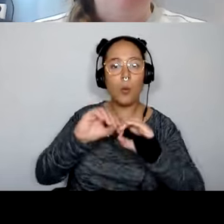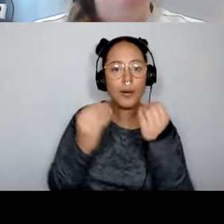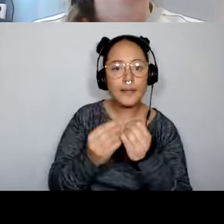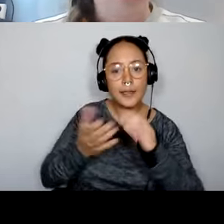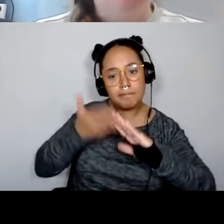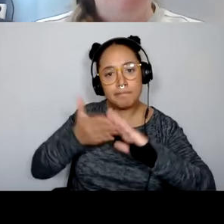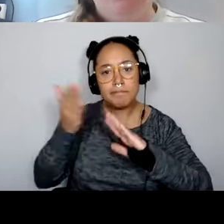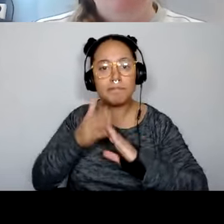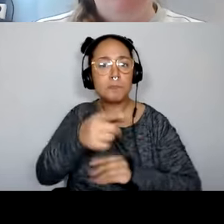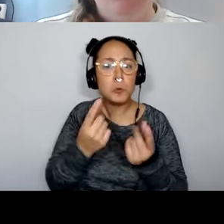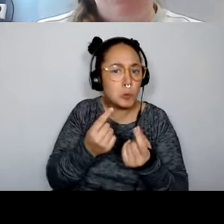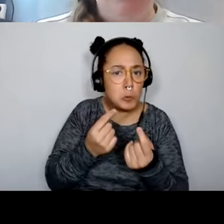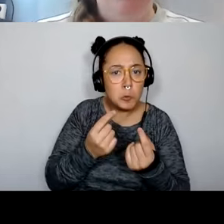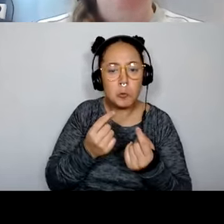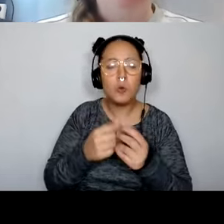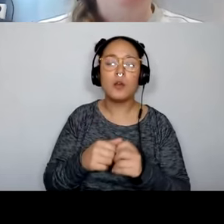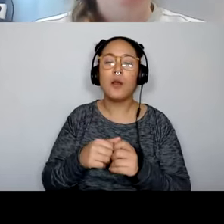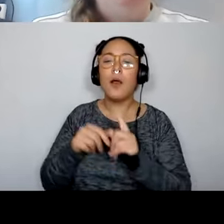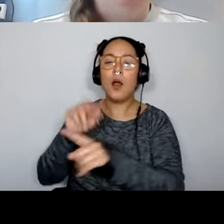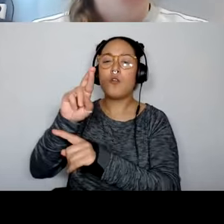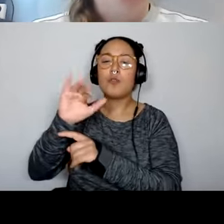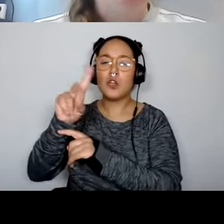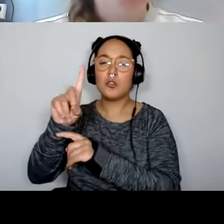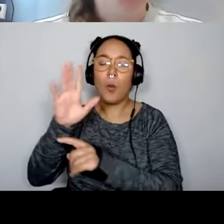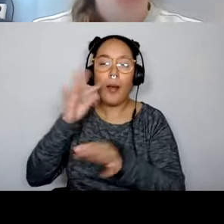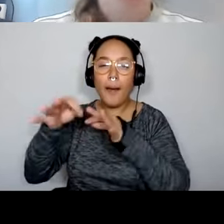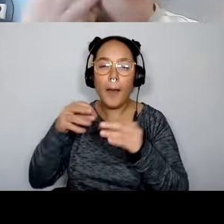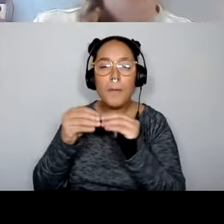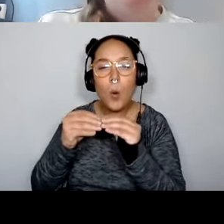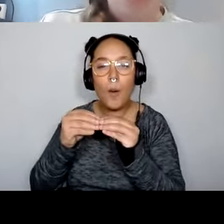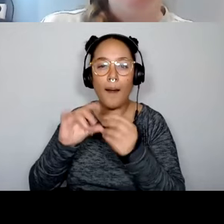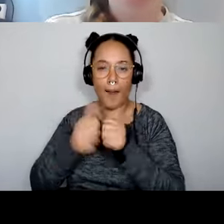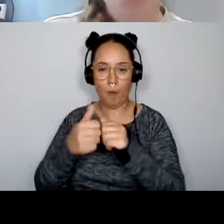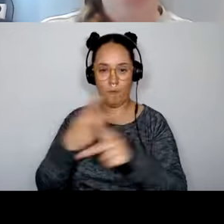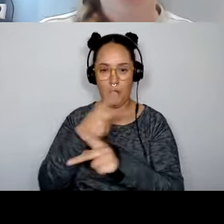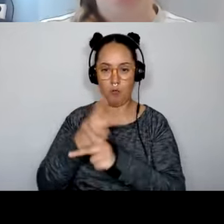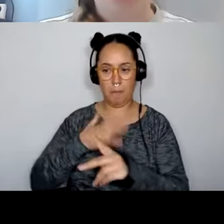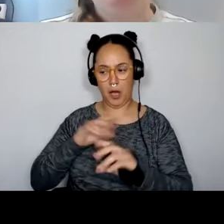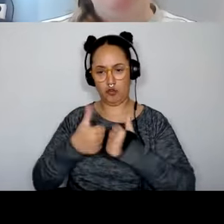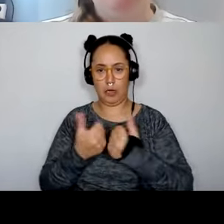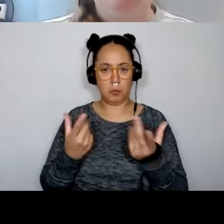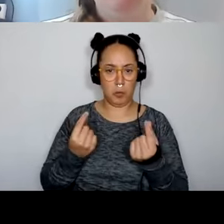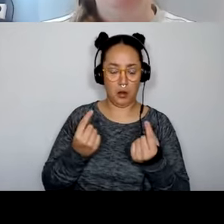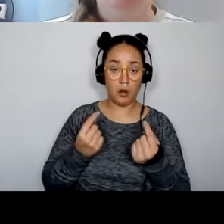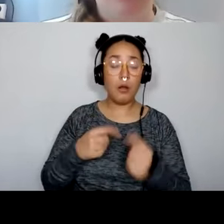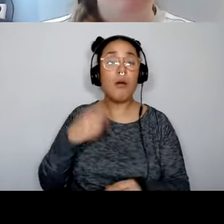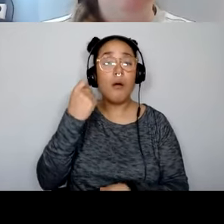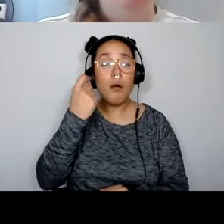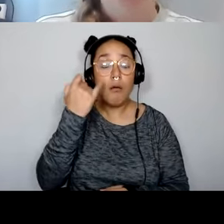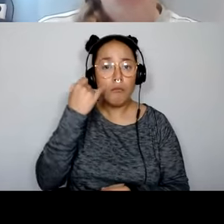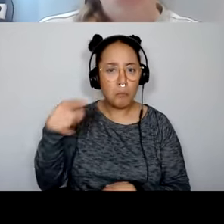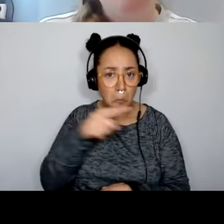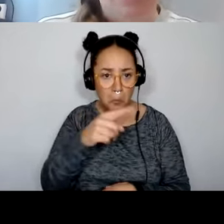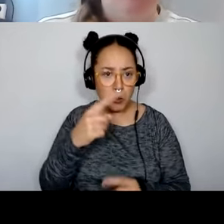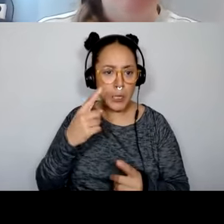about the scope and scale of your challenge. But that's something you know, if you have questions throughout the day, as we're chatting,